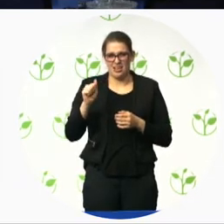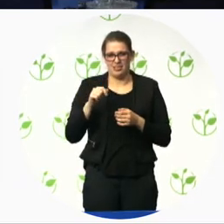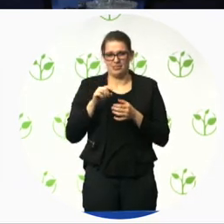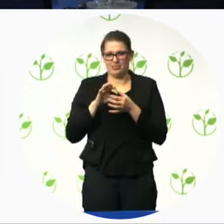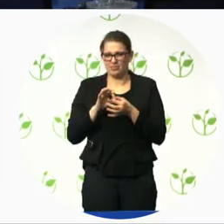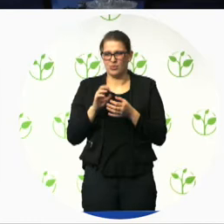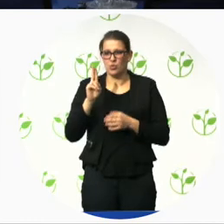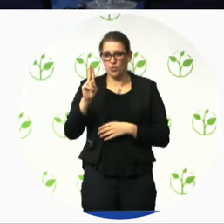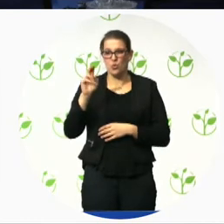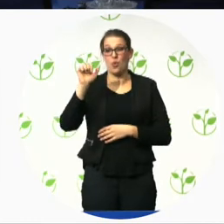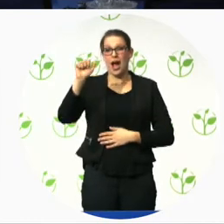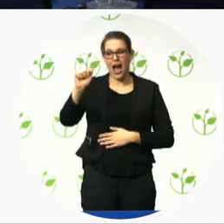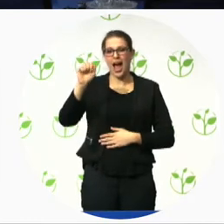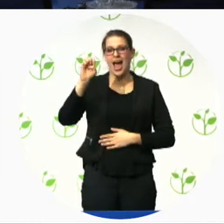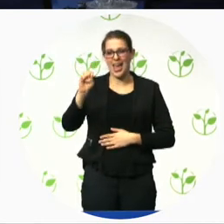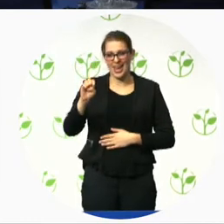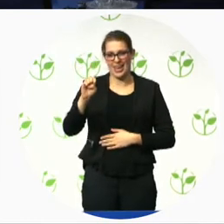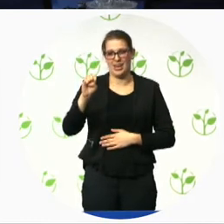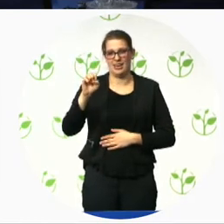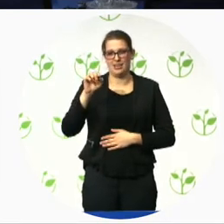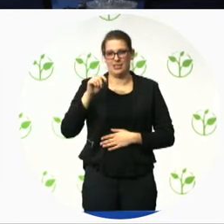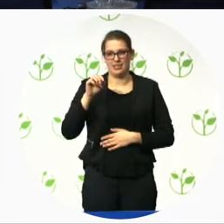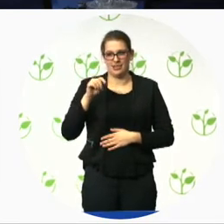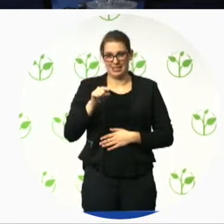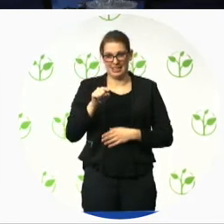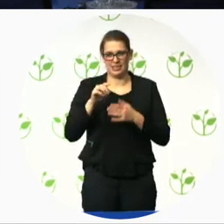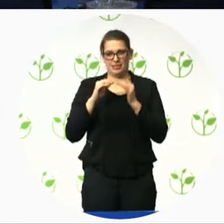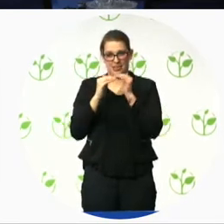is I mean in the future if there is any kind of